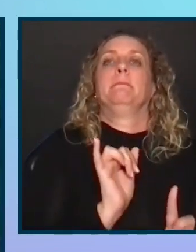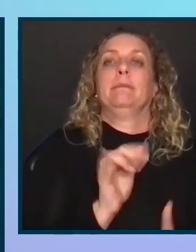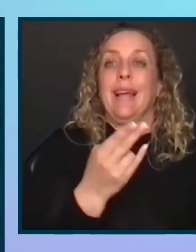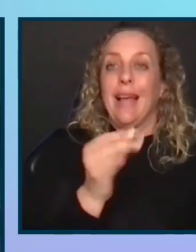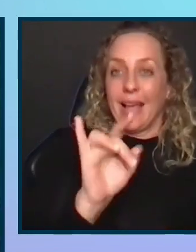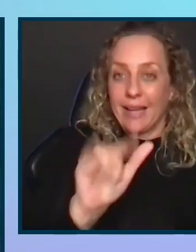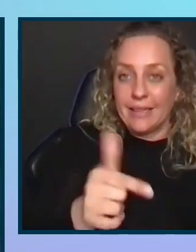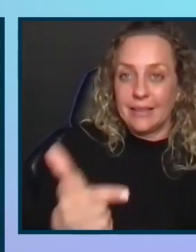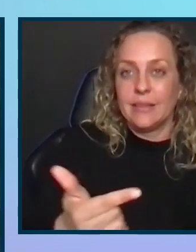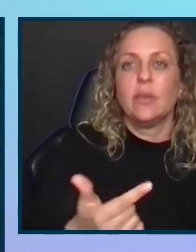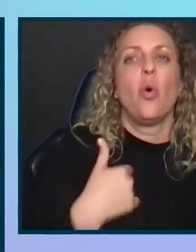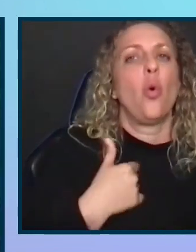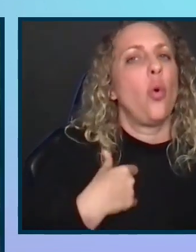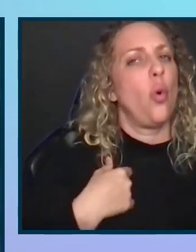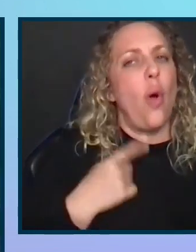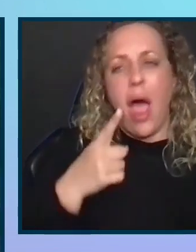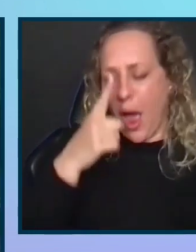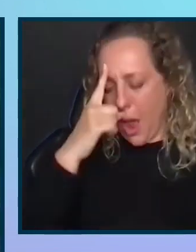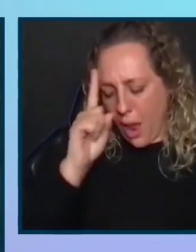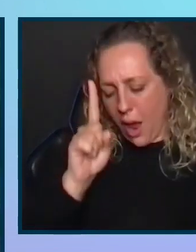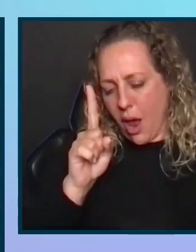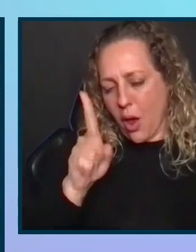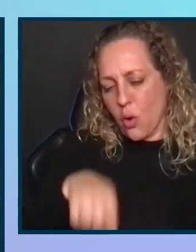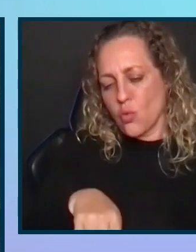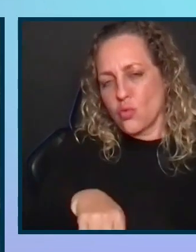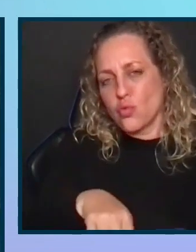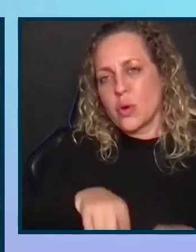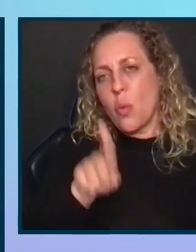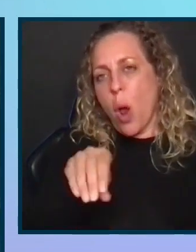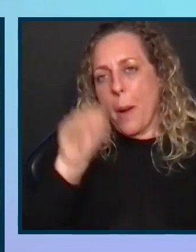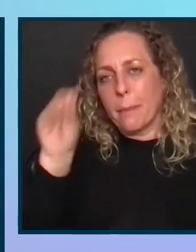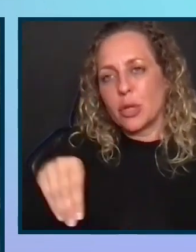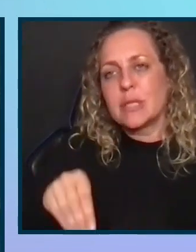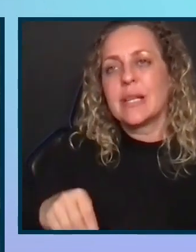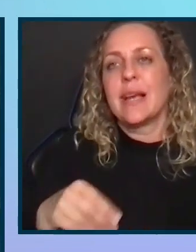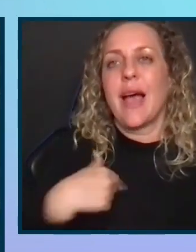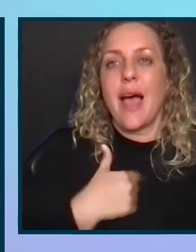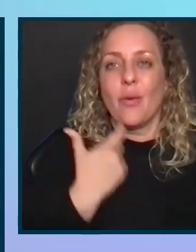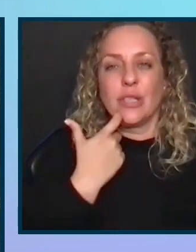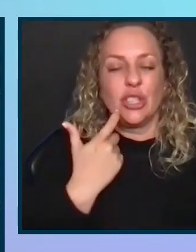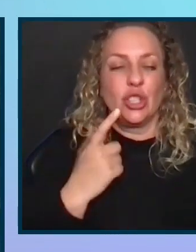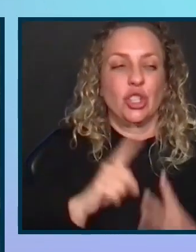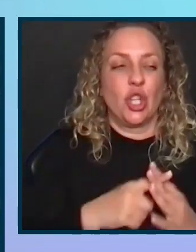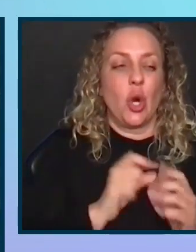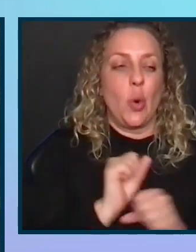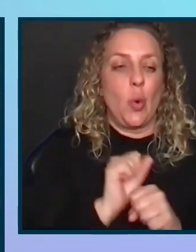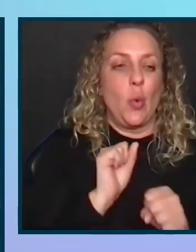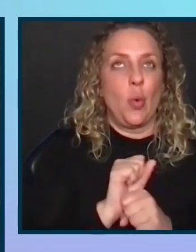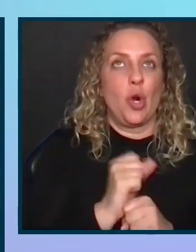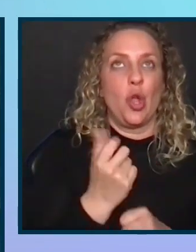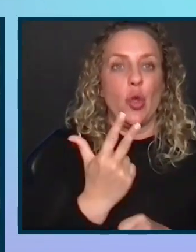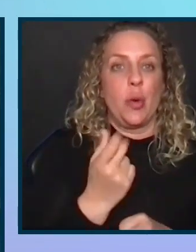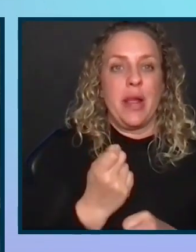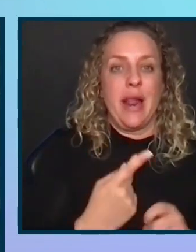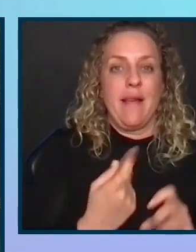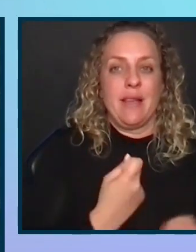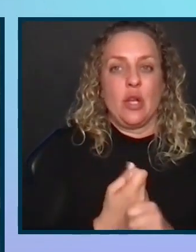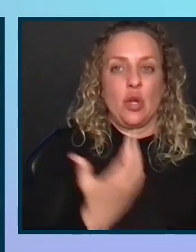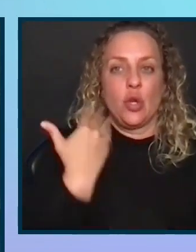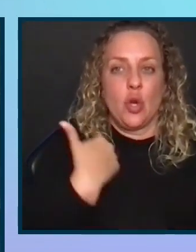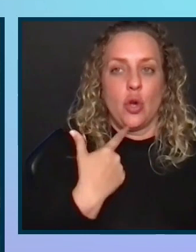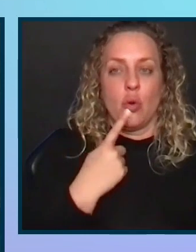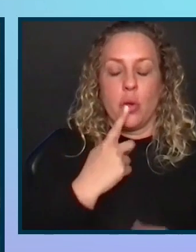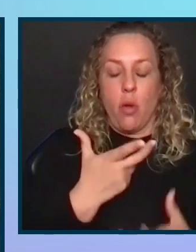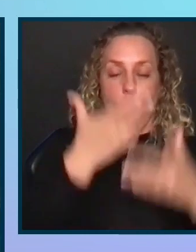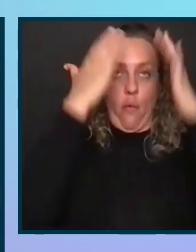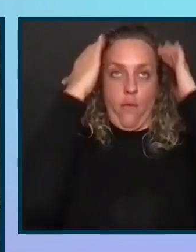I 100% agree. Having just started really working in the accessibility field three and a half years ago, it was totally